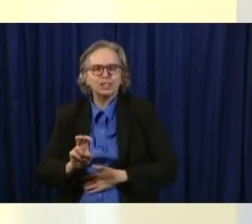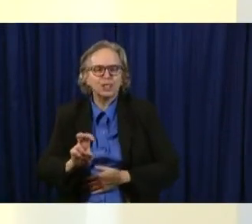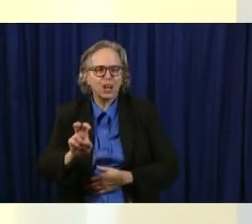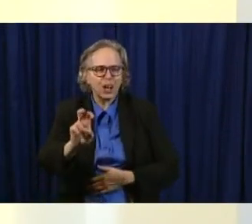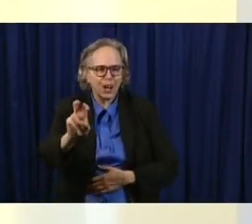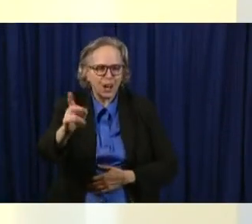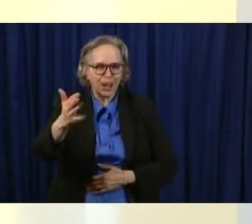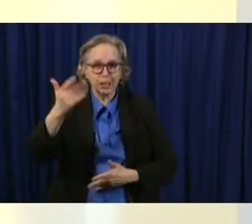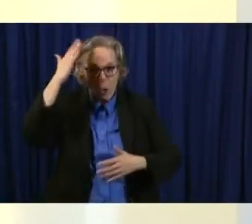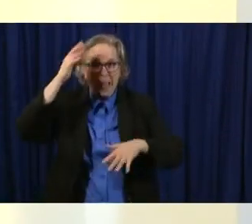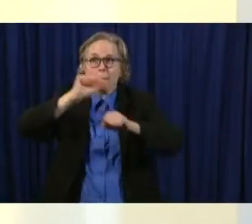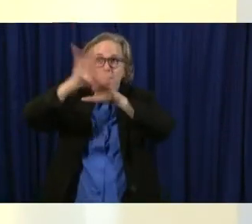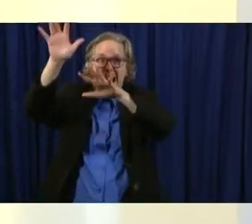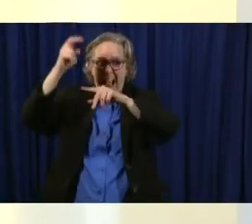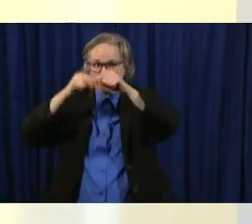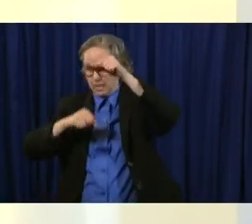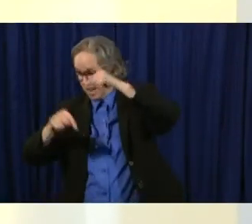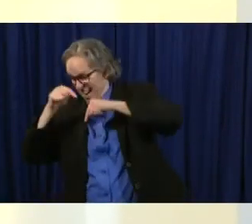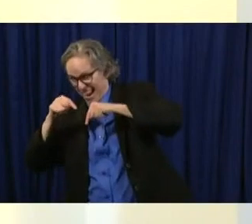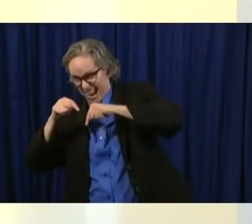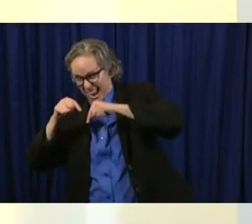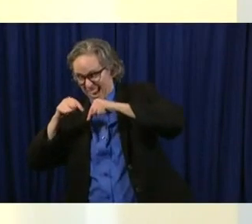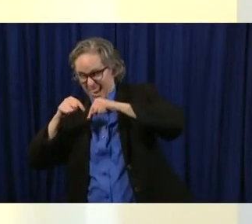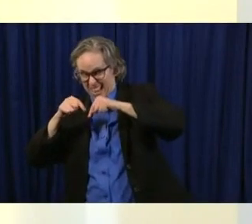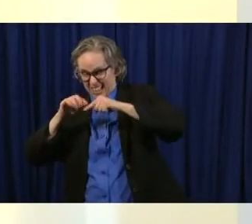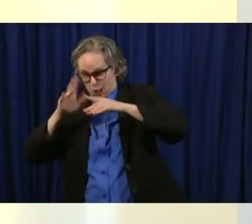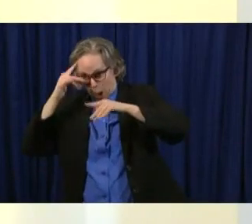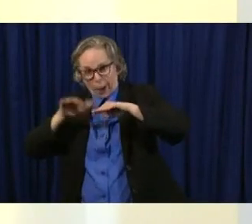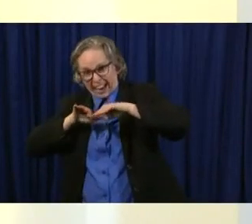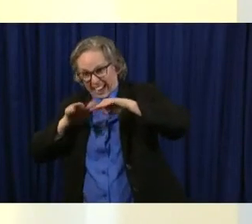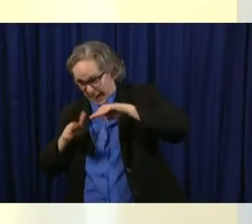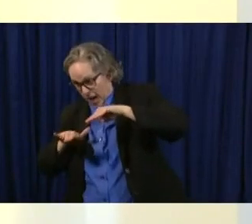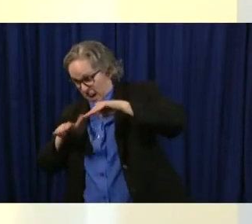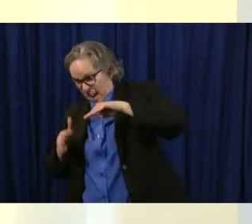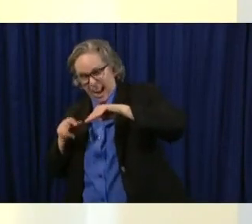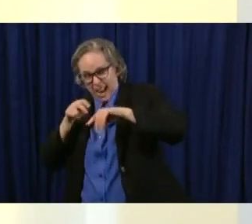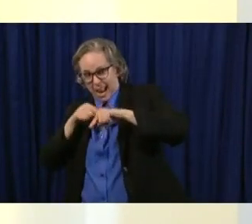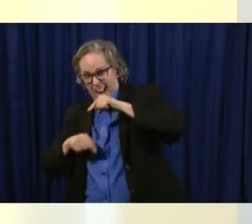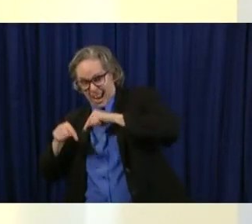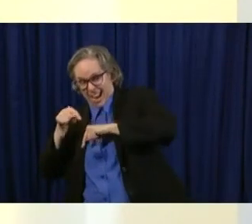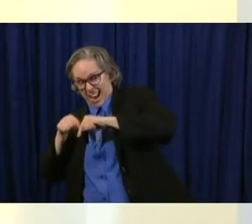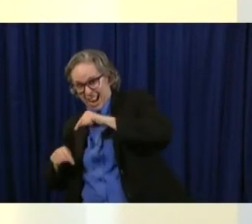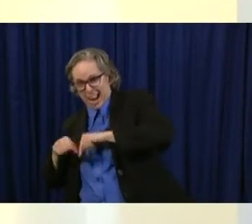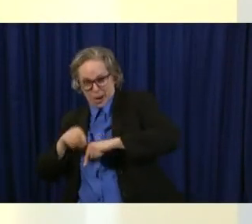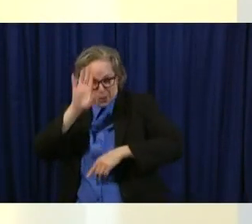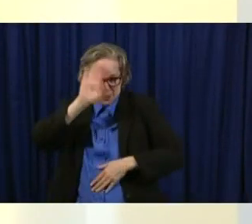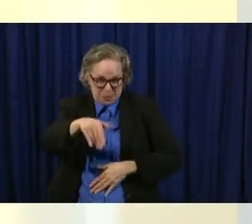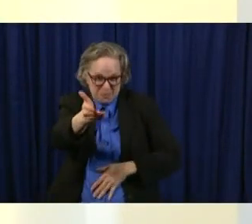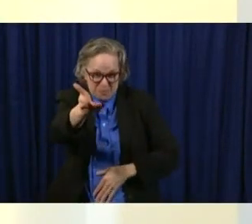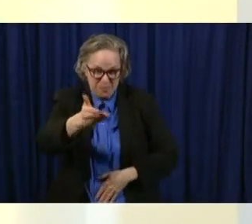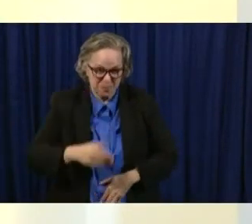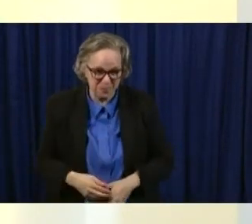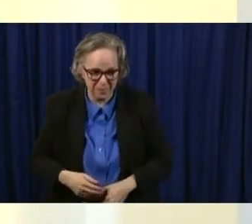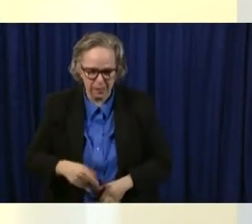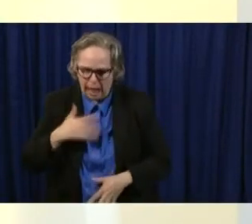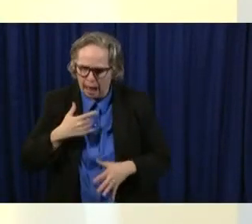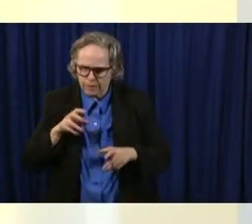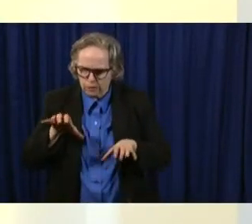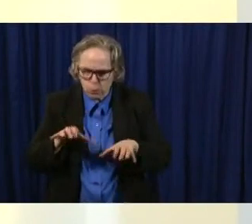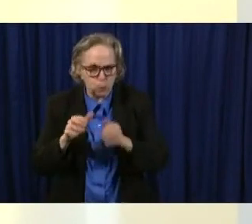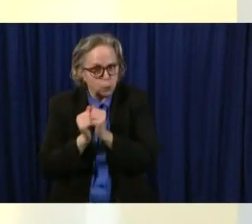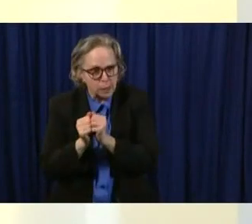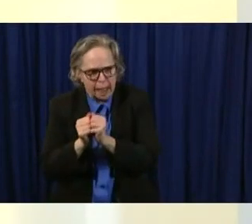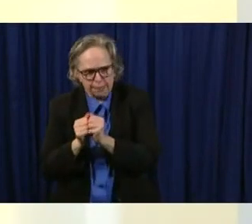over these hills that we know are coming, um, that we'll do together. It really has to be a